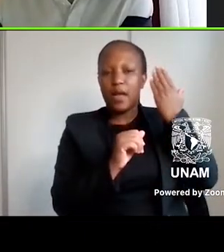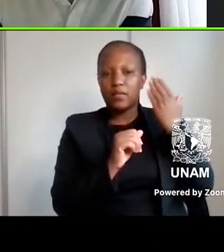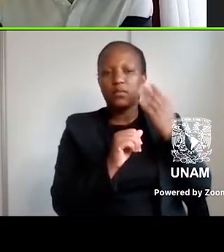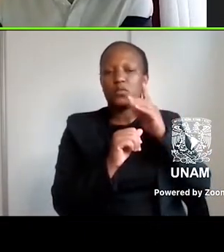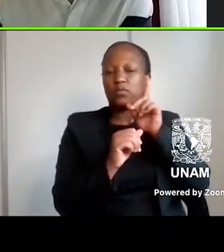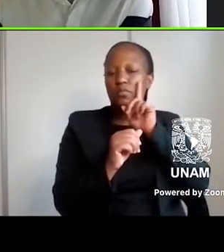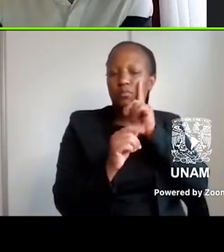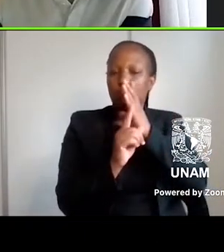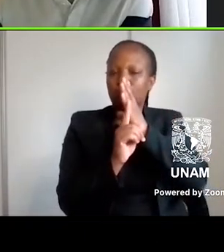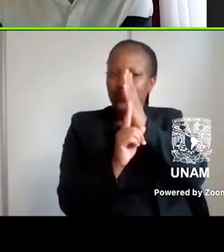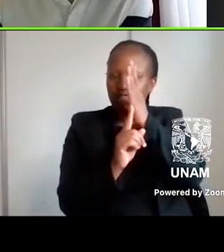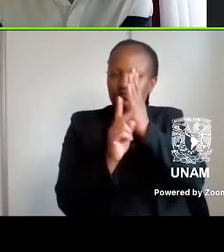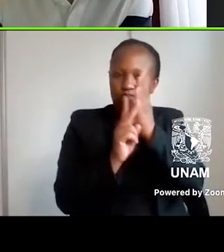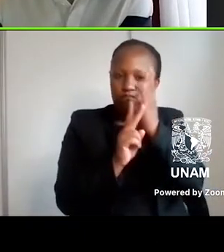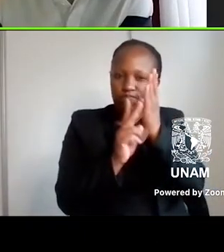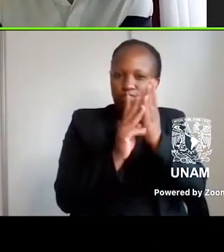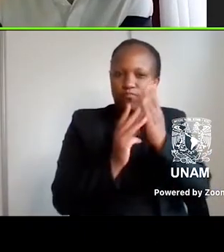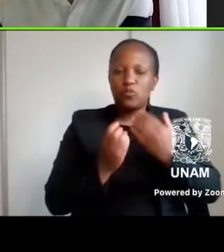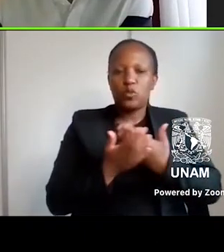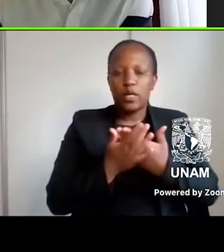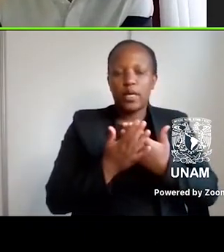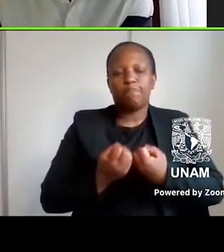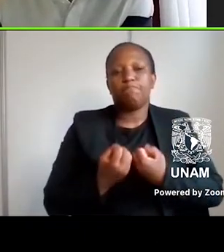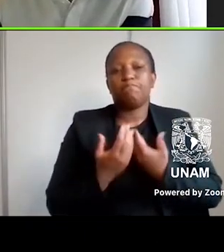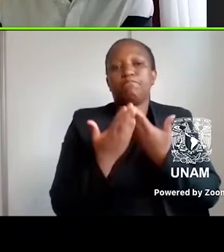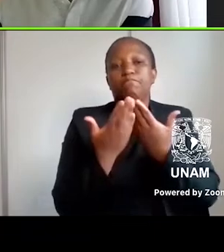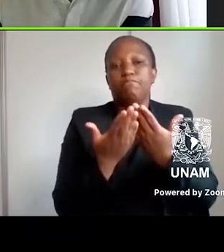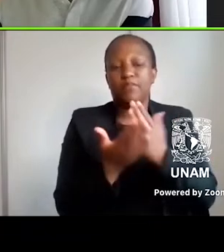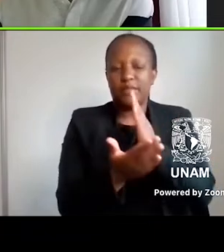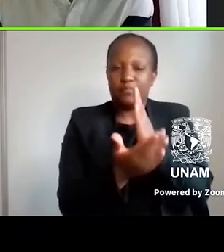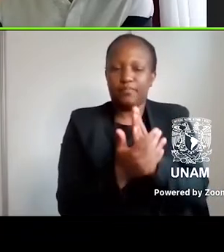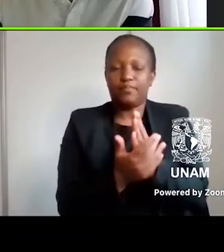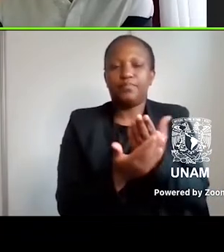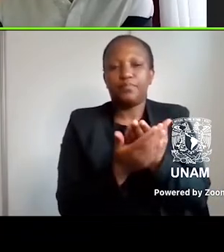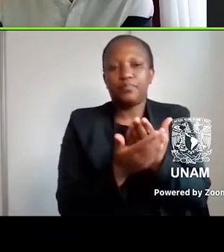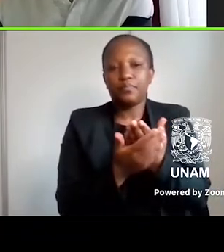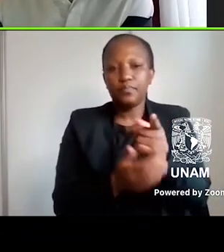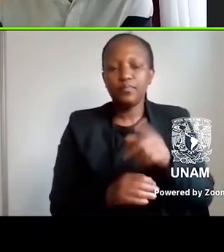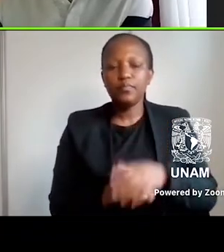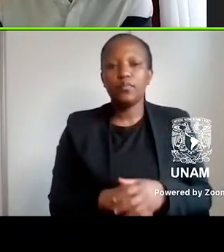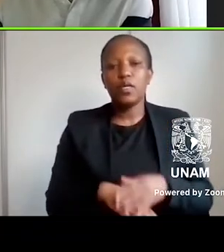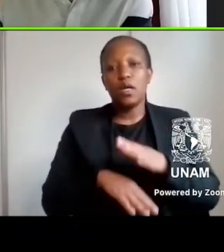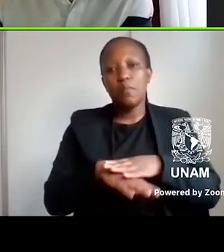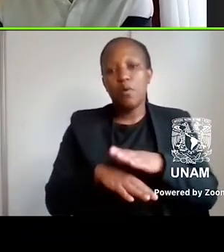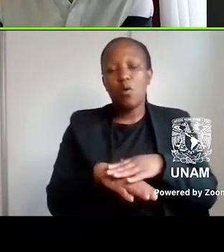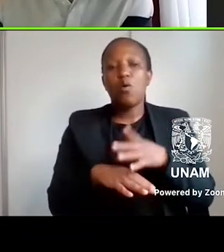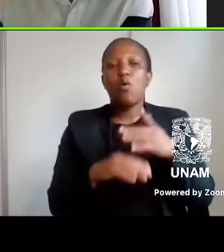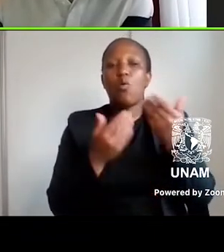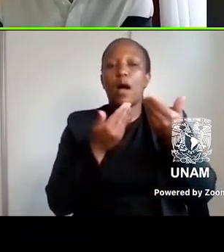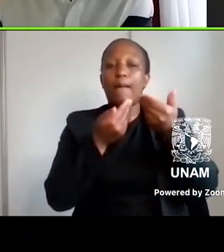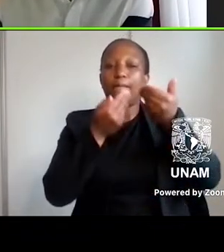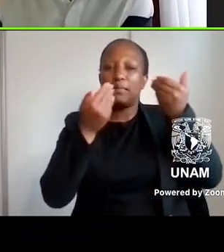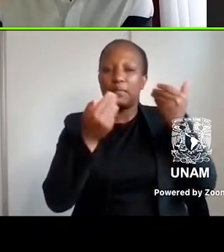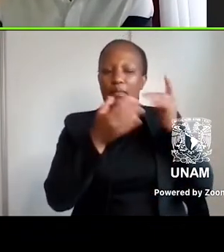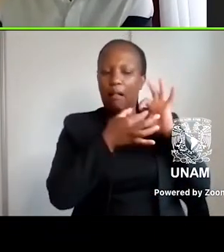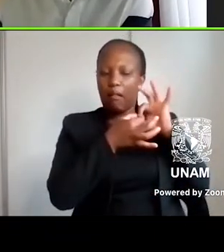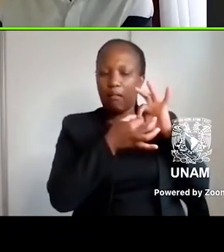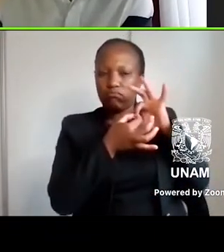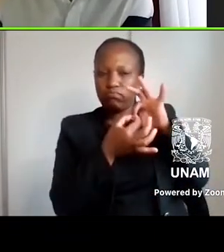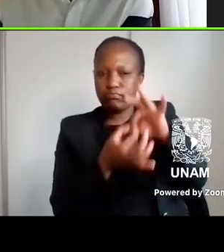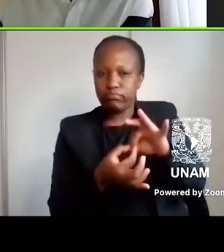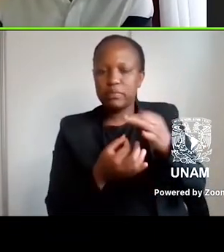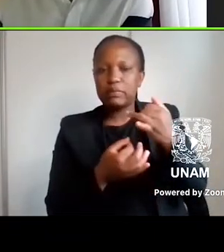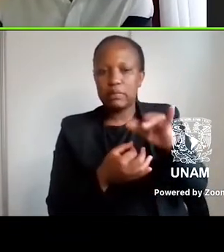which their mourning may be expressed and validated. Yet in ways more insidious and haunting apartheid lingers, its end